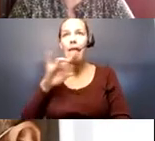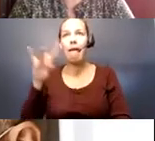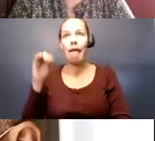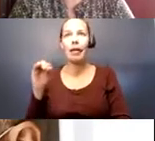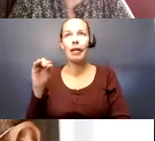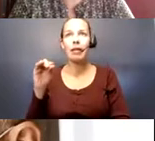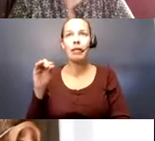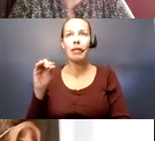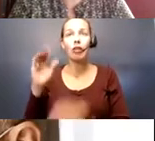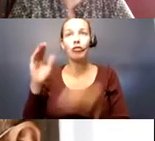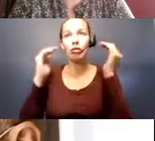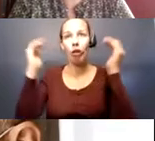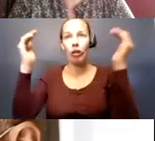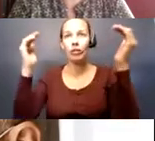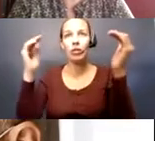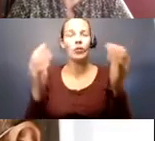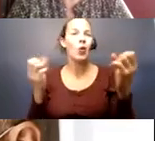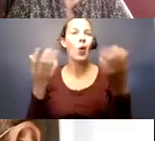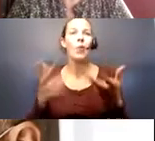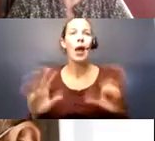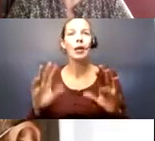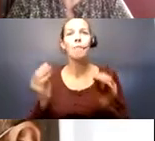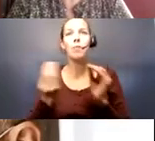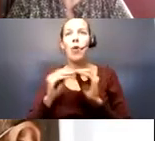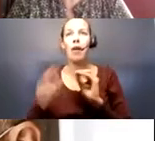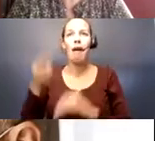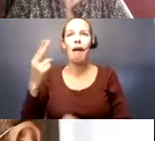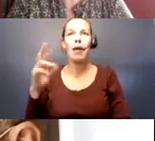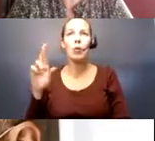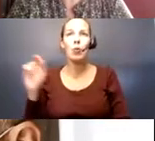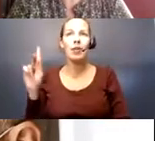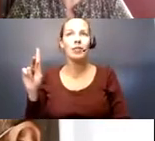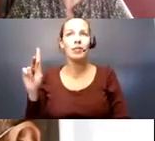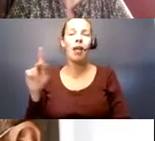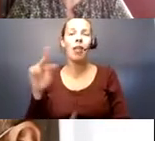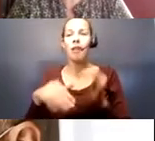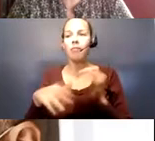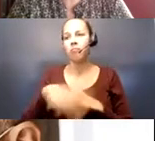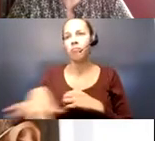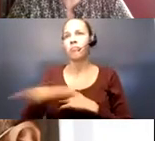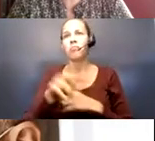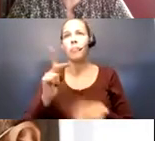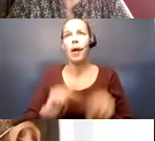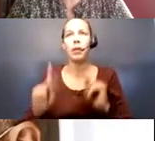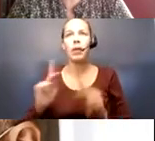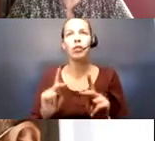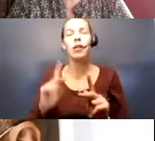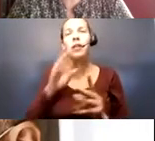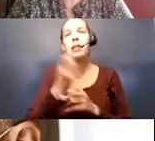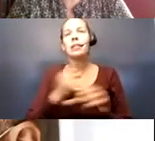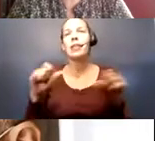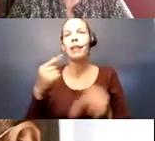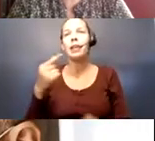older adults. So, they're already at a much higher risk than the rest of the population. So, again, these safety guidelines are so